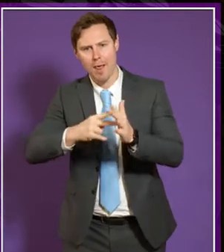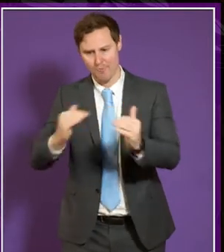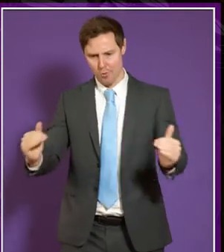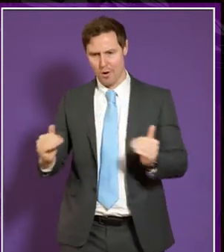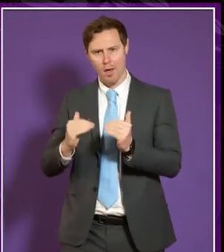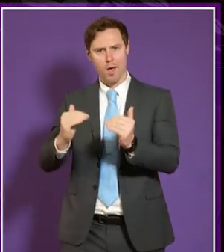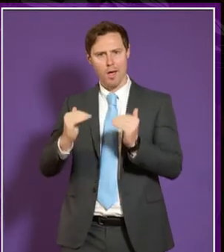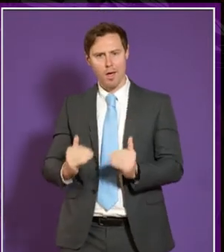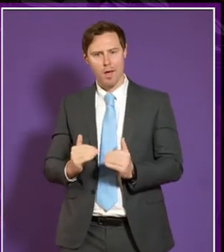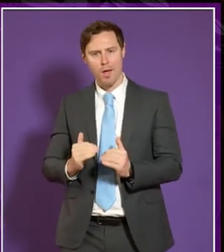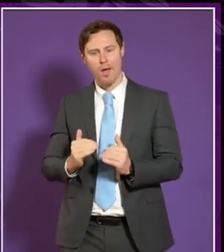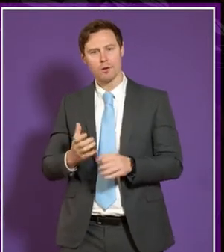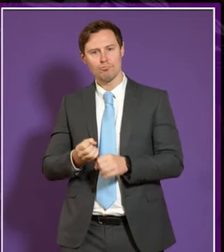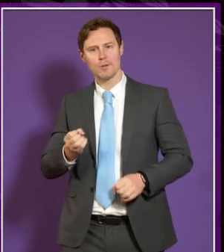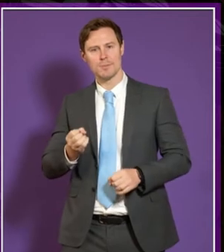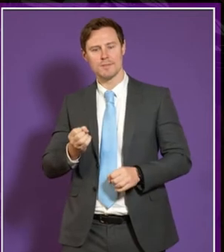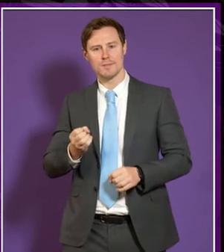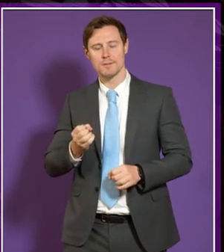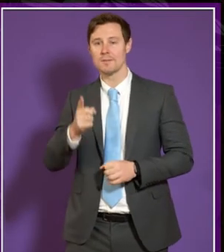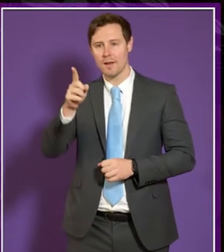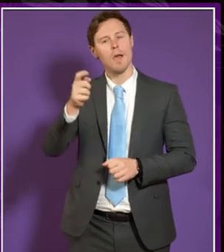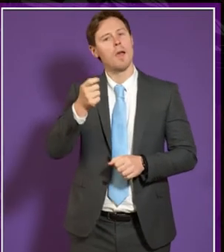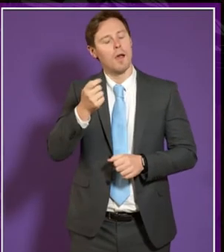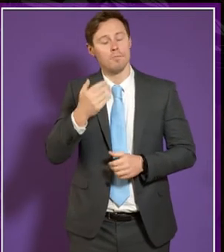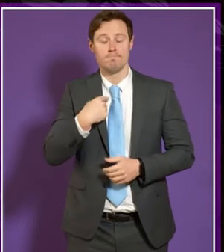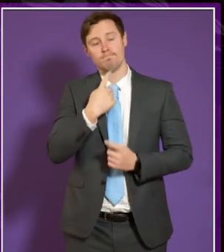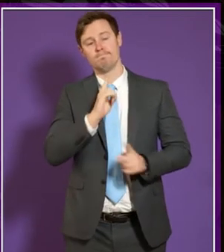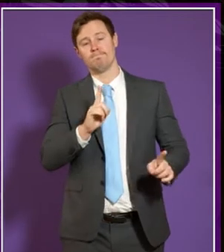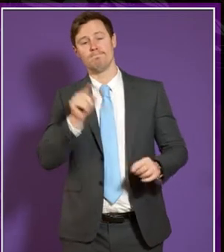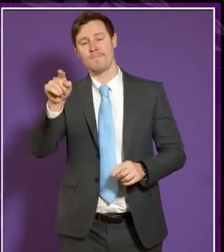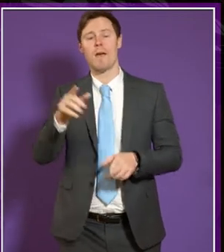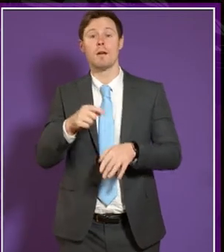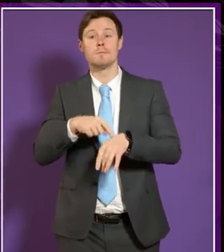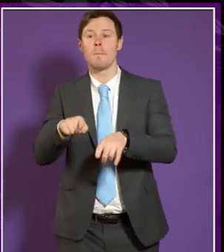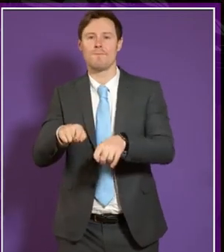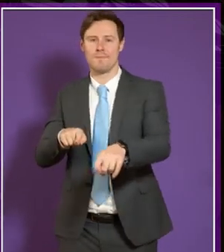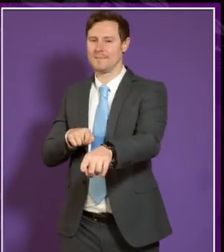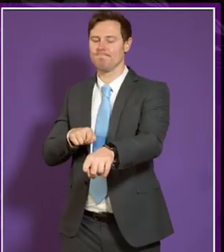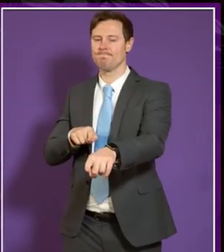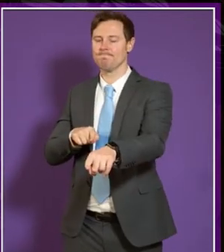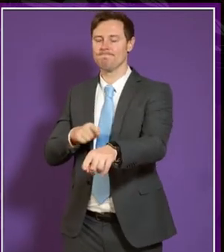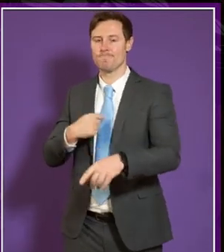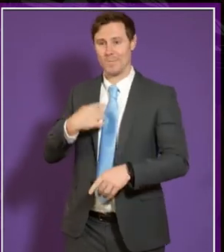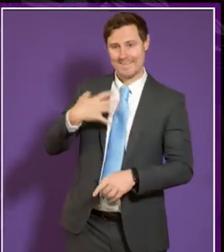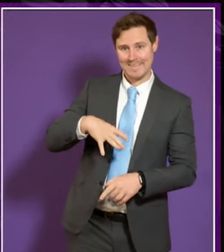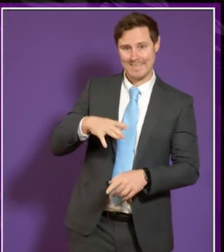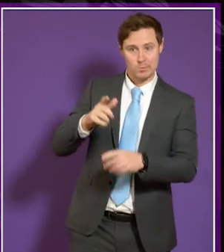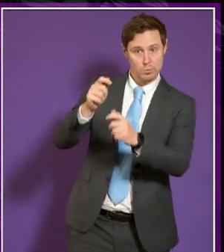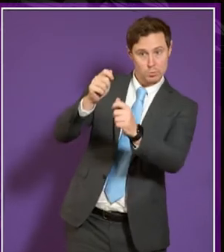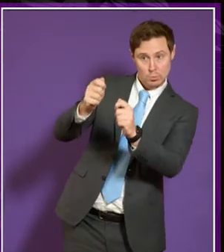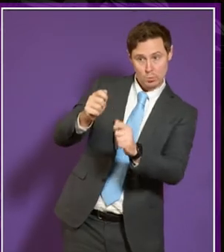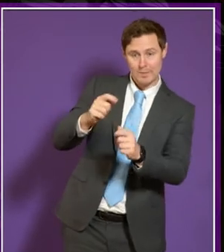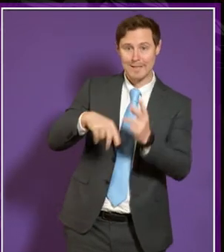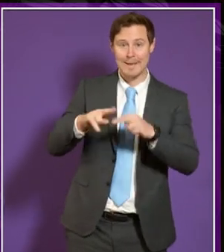But I will be able to say they are behind schedule. And so any kind of fixes or tweaks that we need to deal with